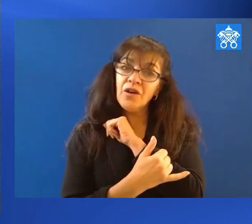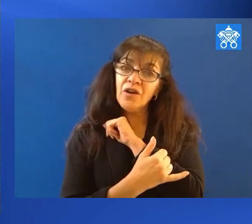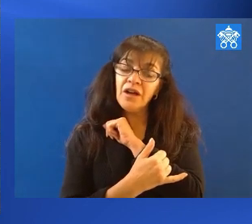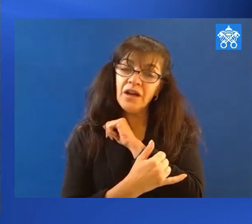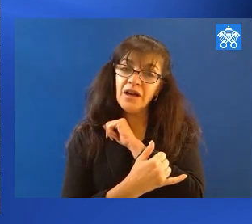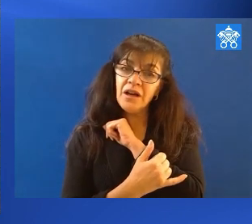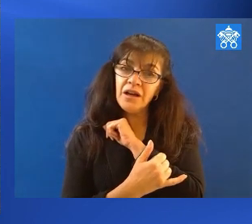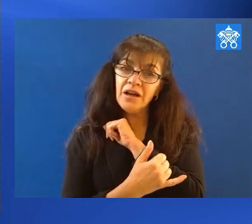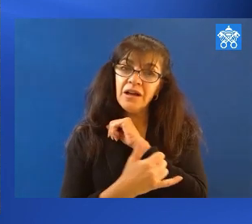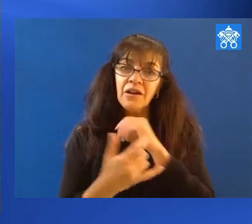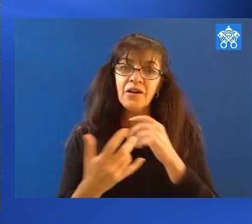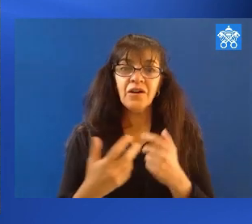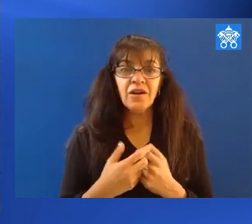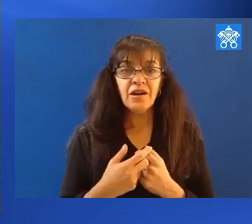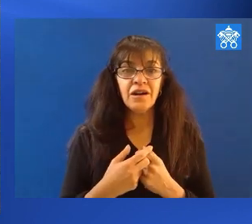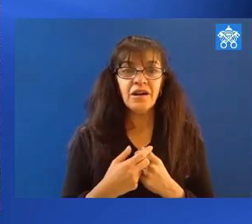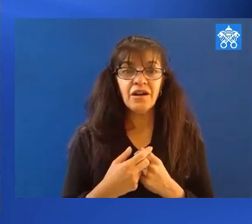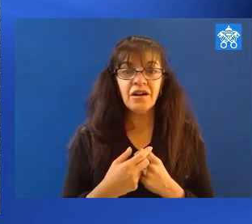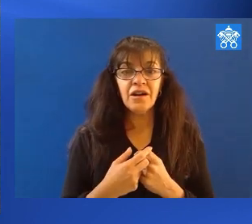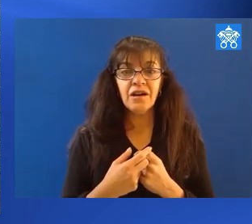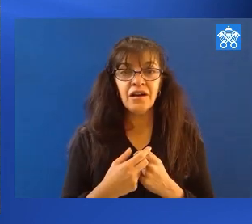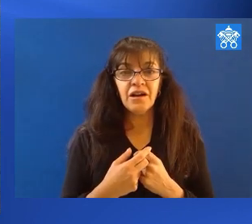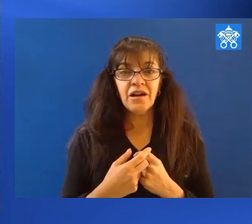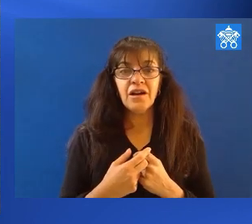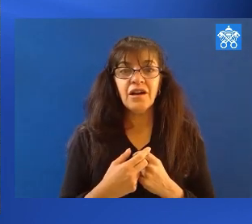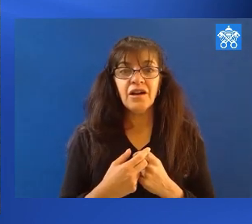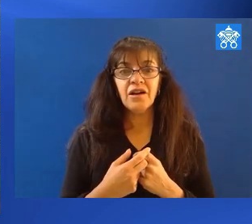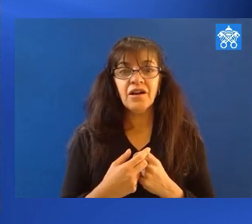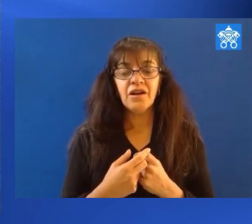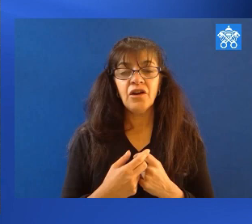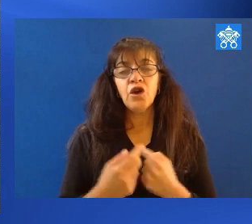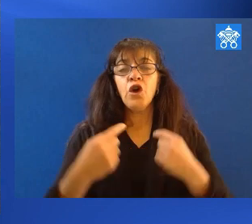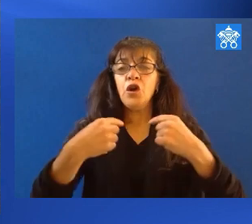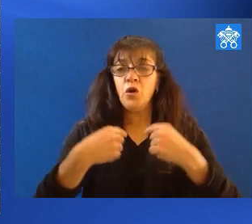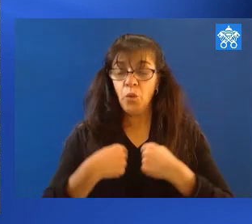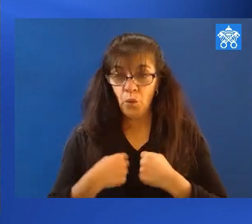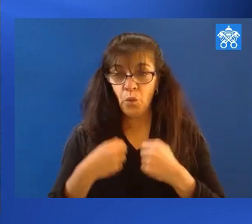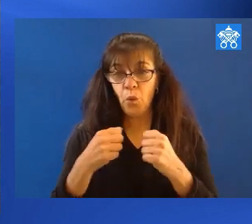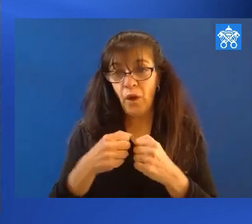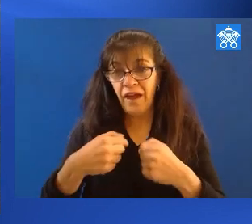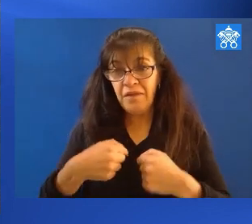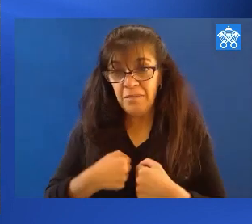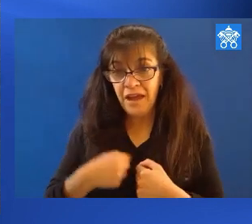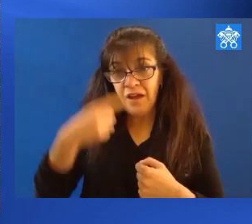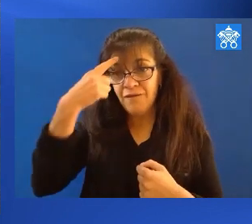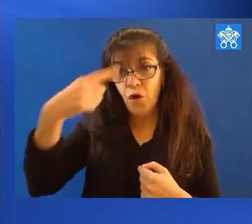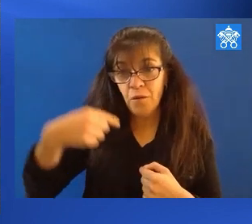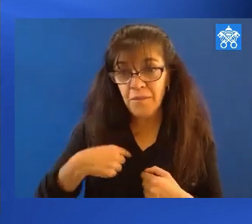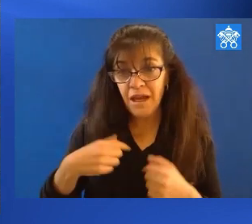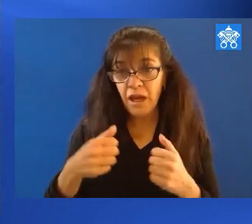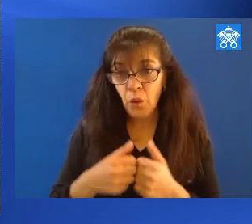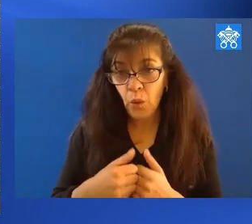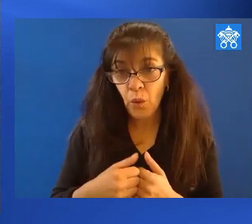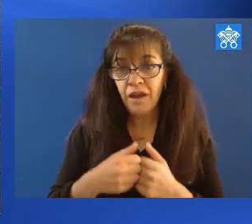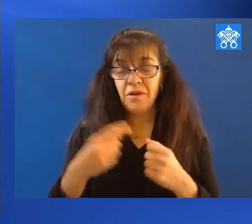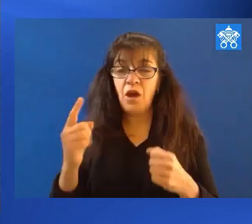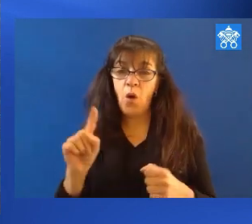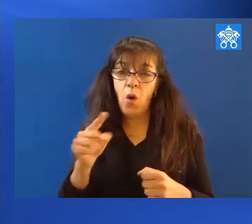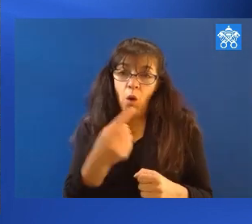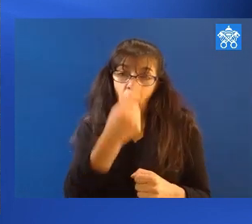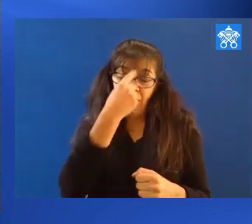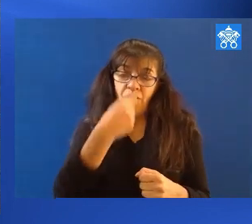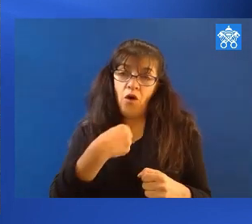we call them I for me, with me,